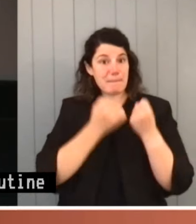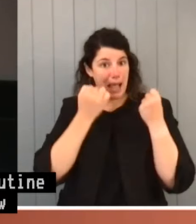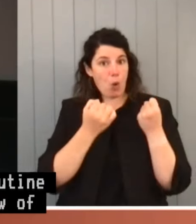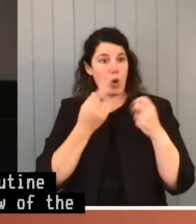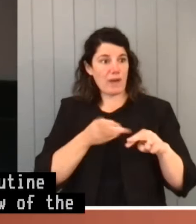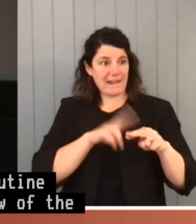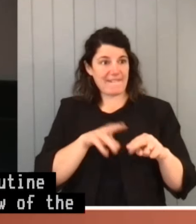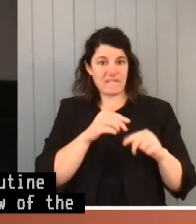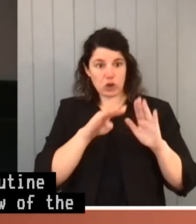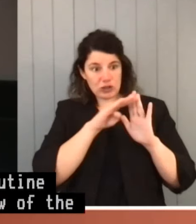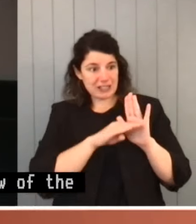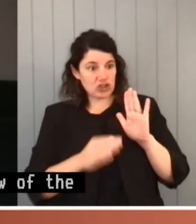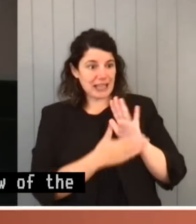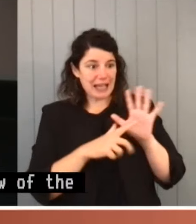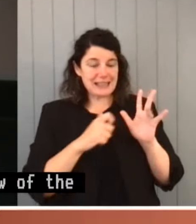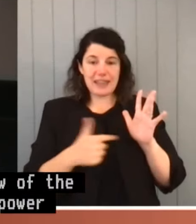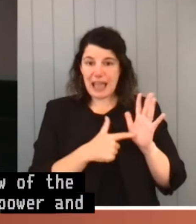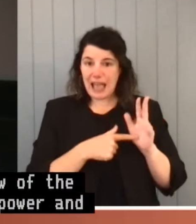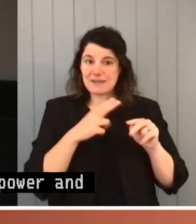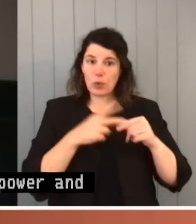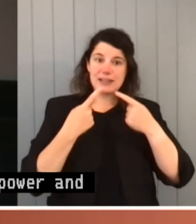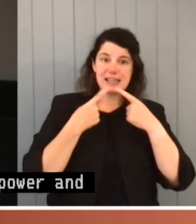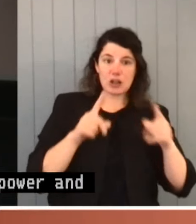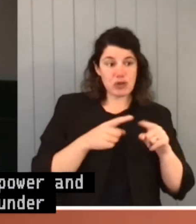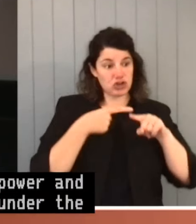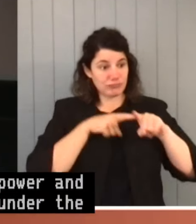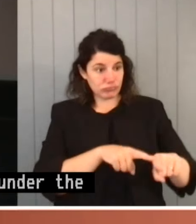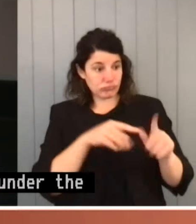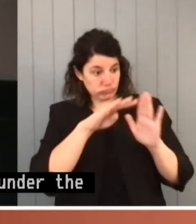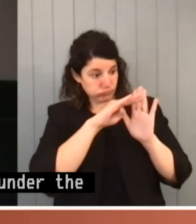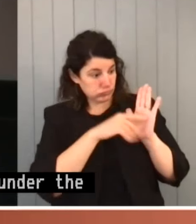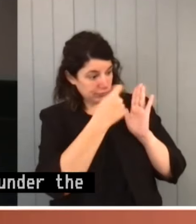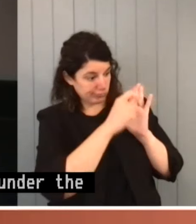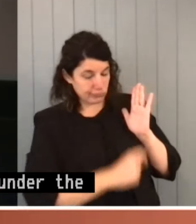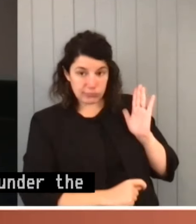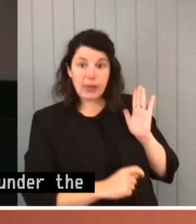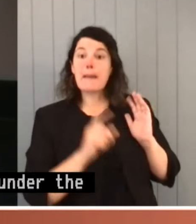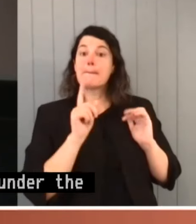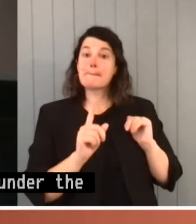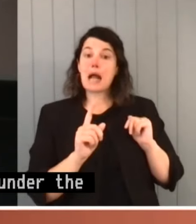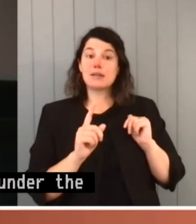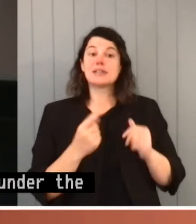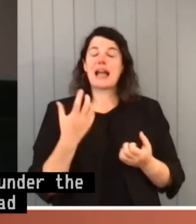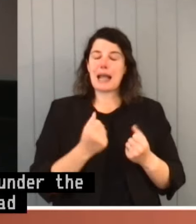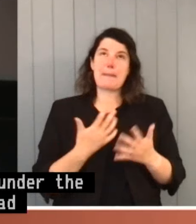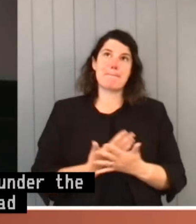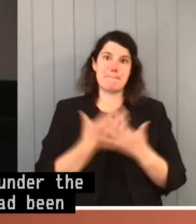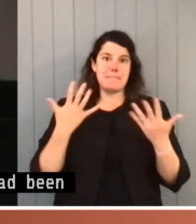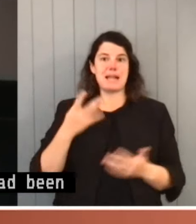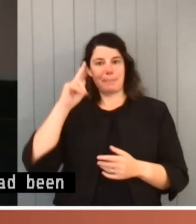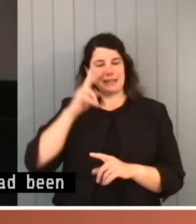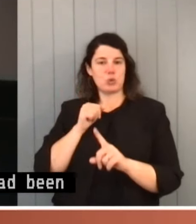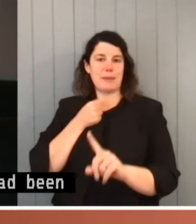conditions under the Act for that declaration had been satisfied, it did have very significant political implications.